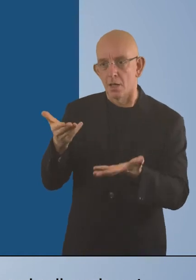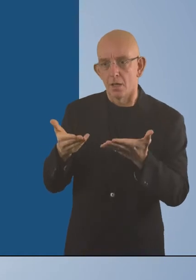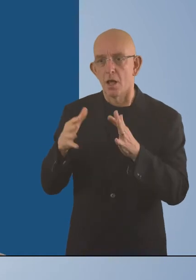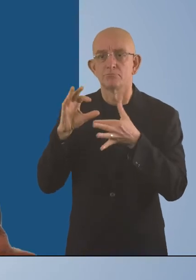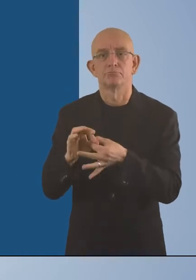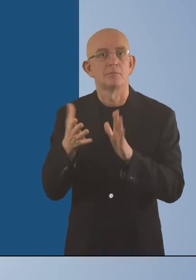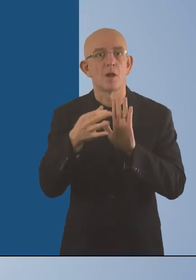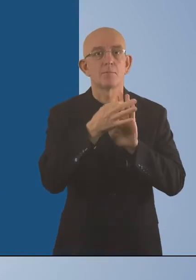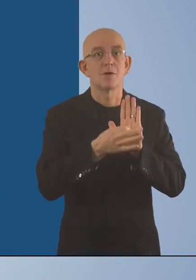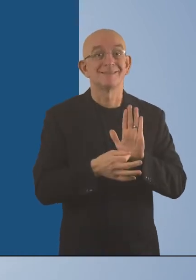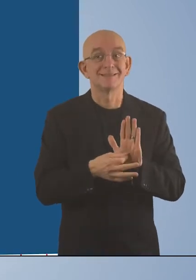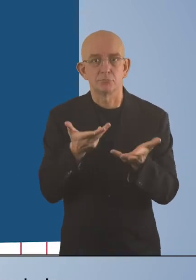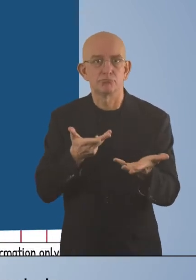-relevant.